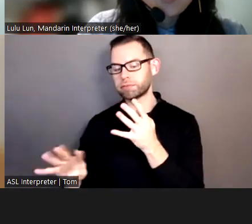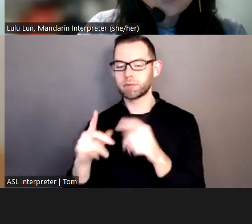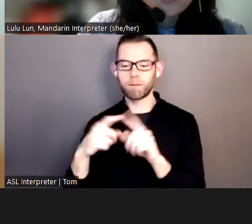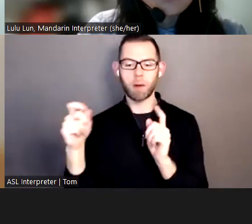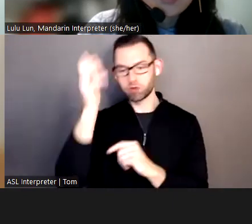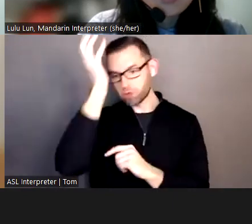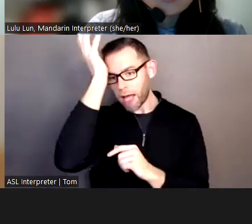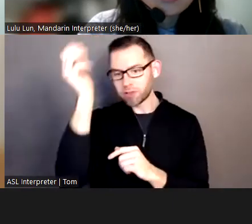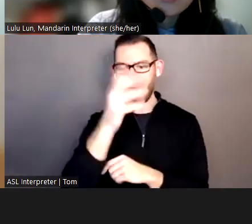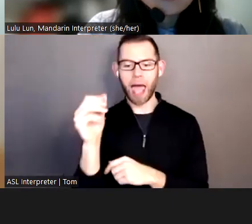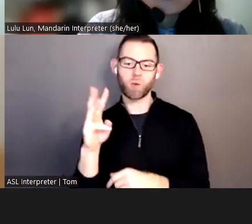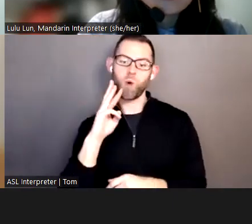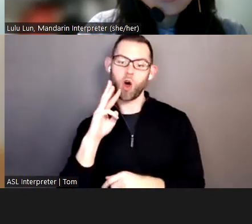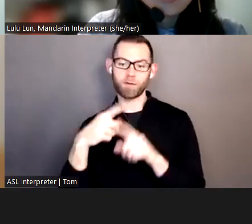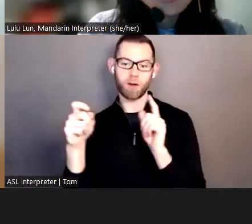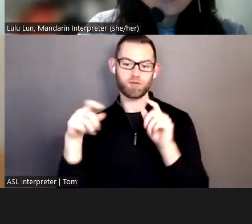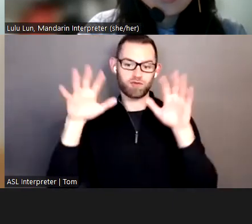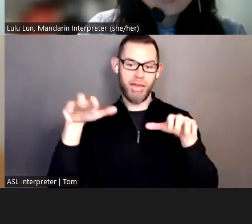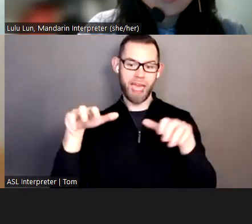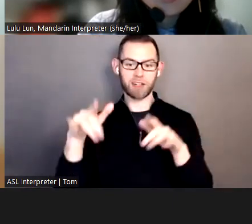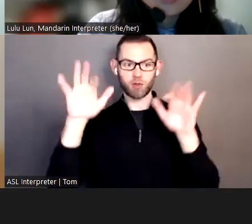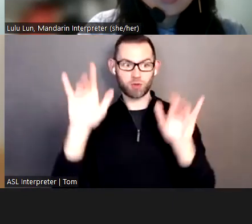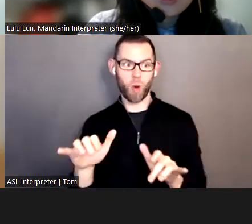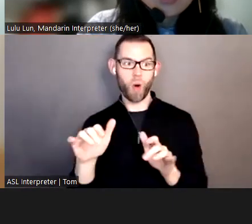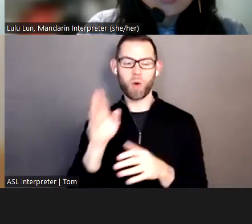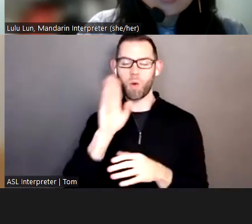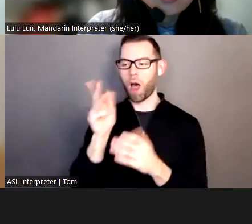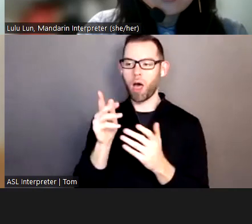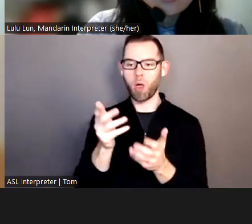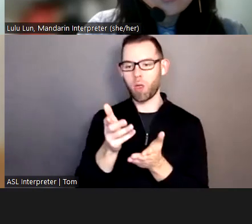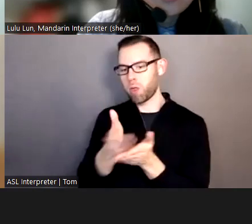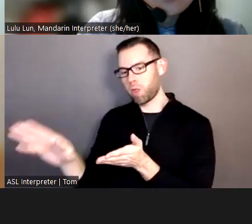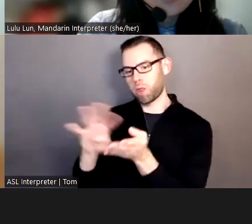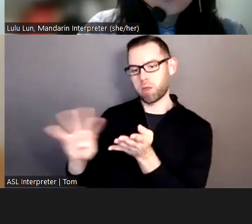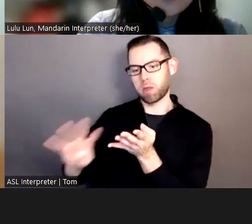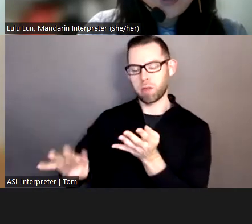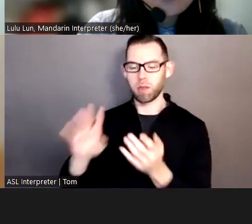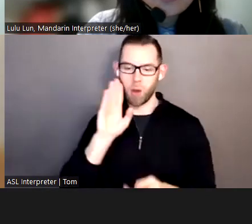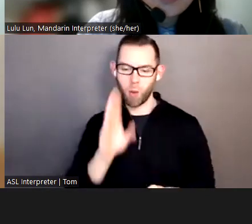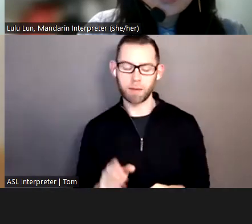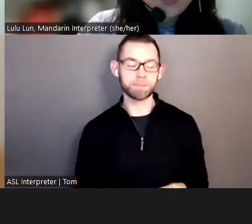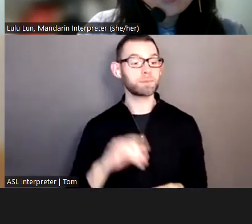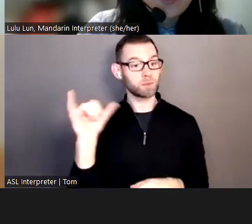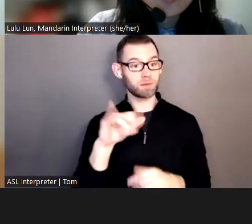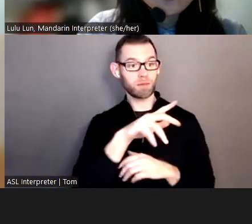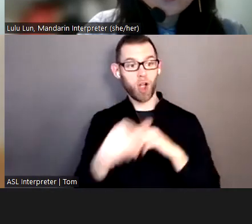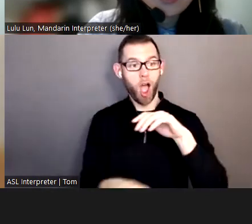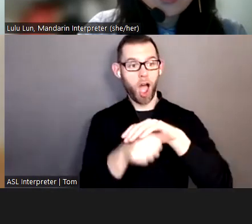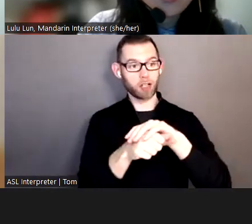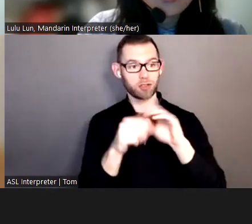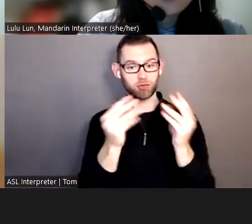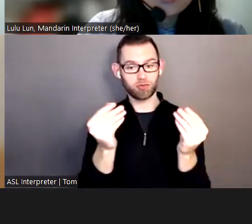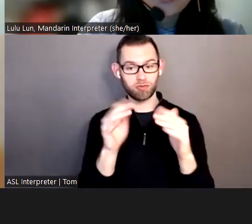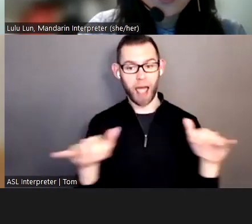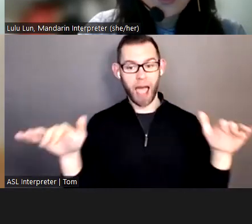and the water collected from rain and snow. They also have underground drainage system that is used to specifically